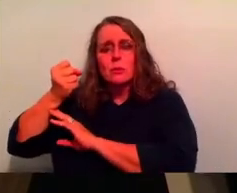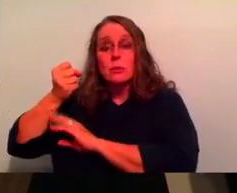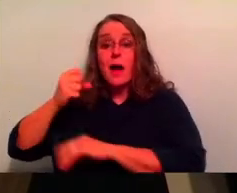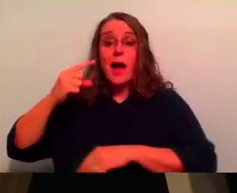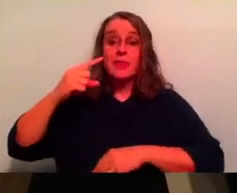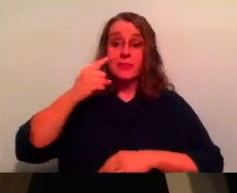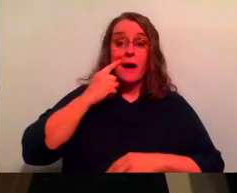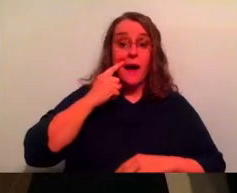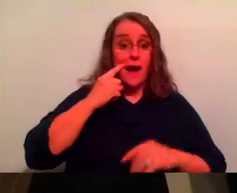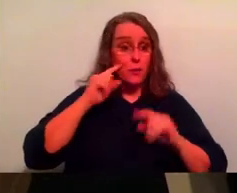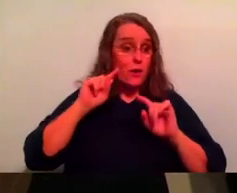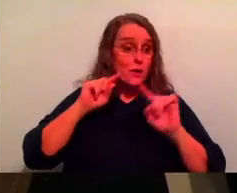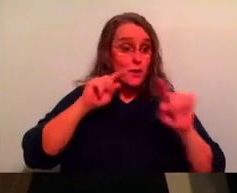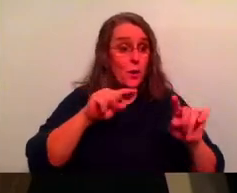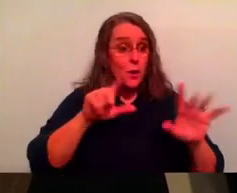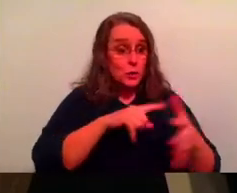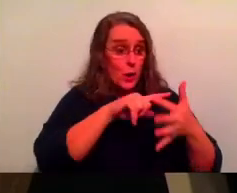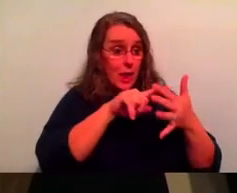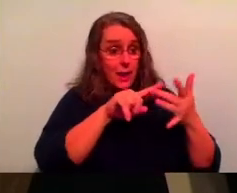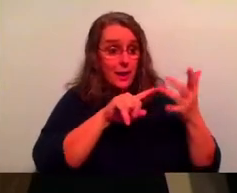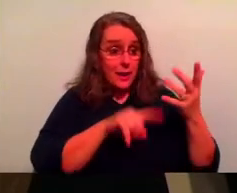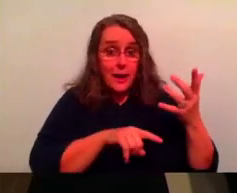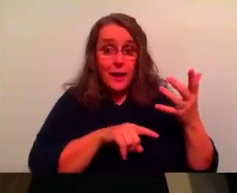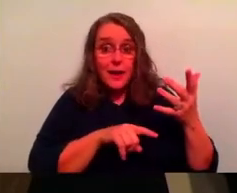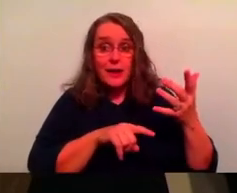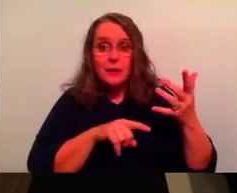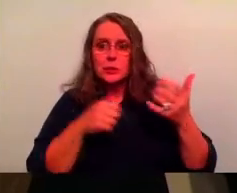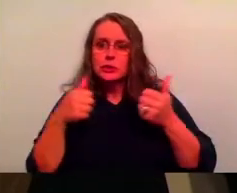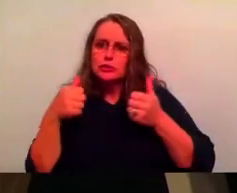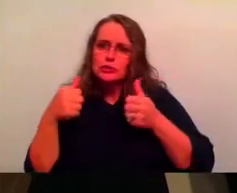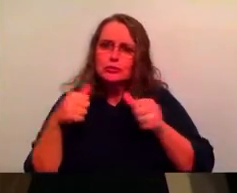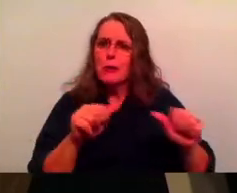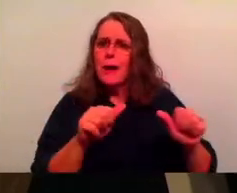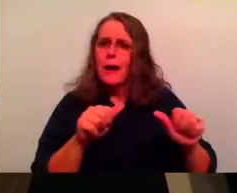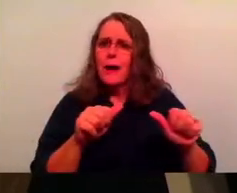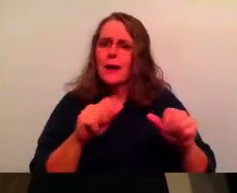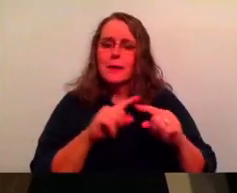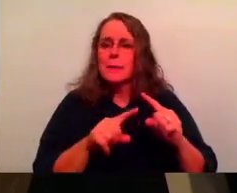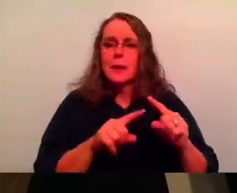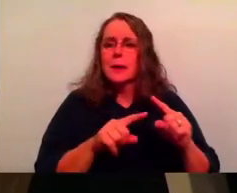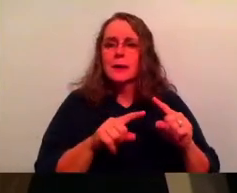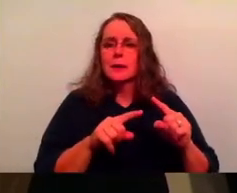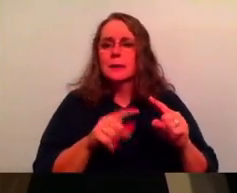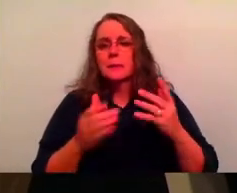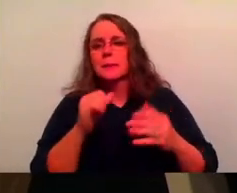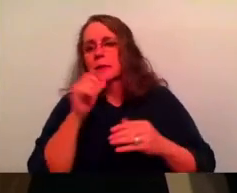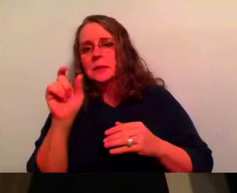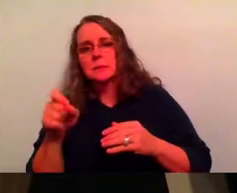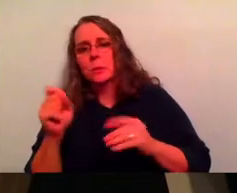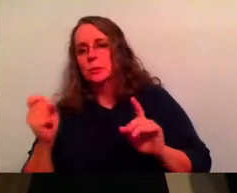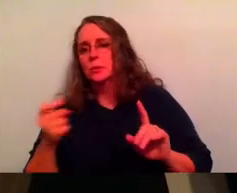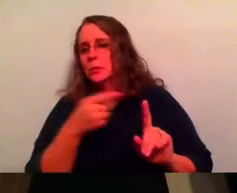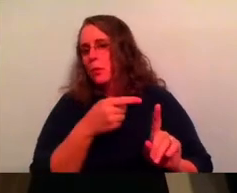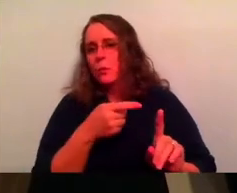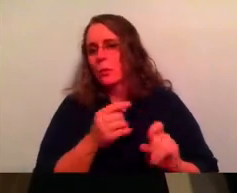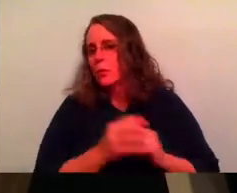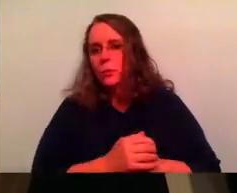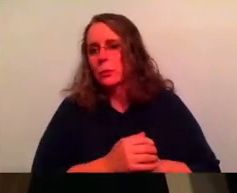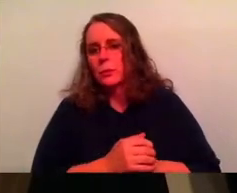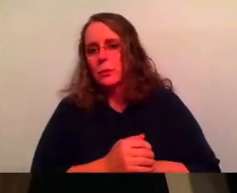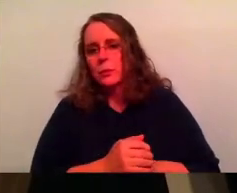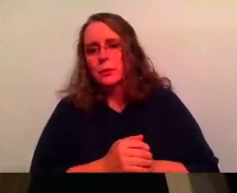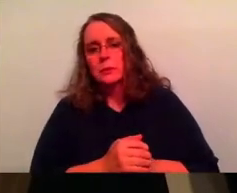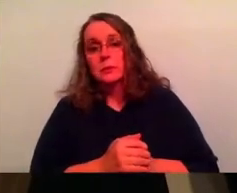this. And so we're still just, we're trying to go do that, but that's not exactly where we're supposed to go. Uh, and even things that are